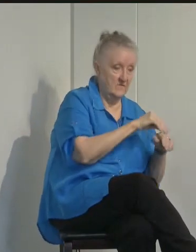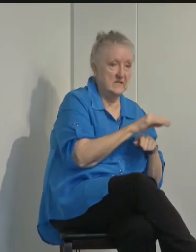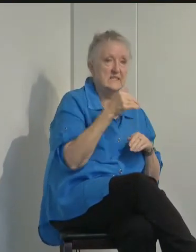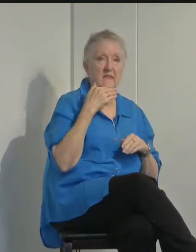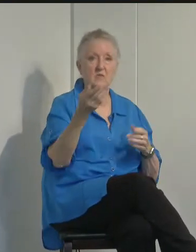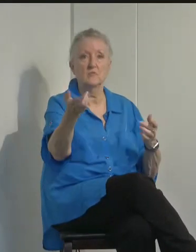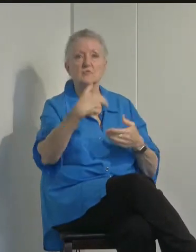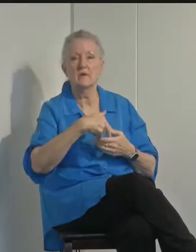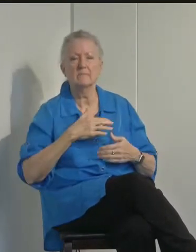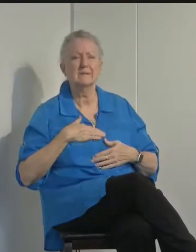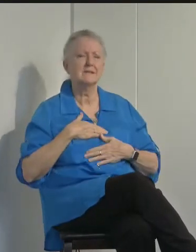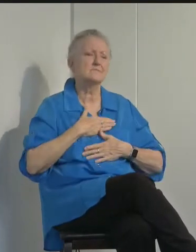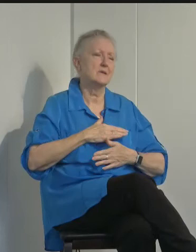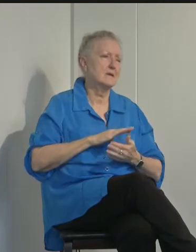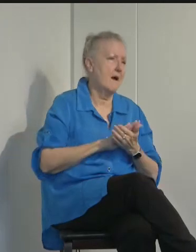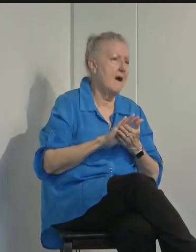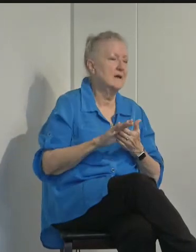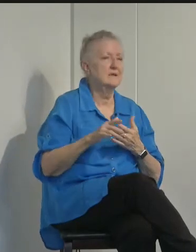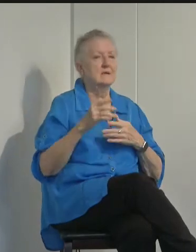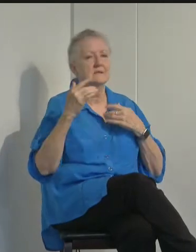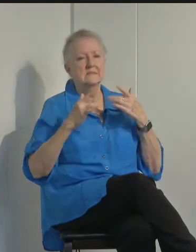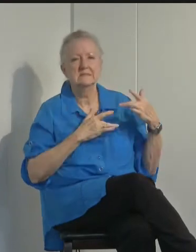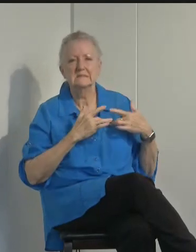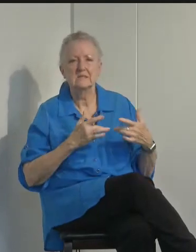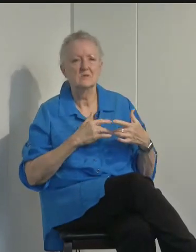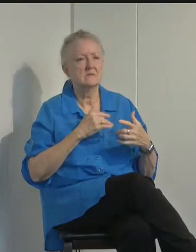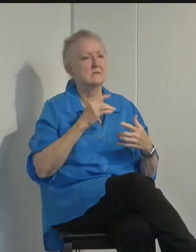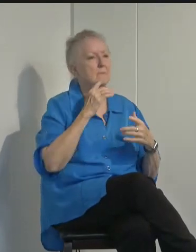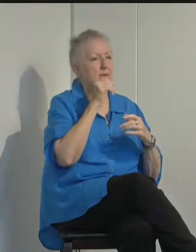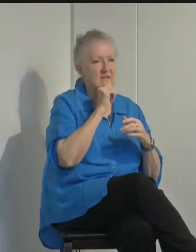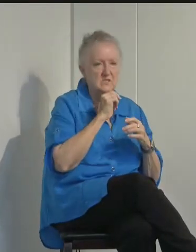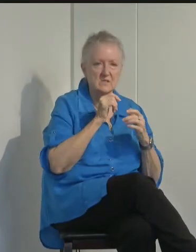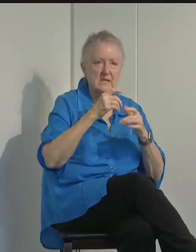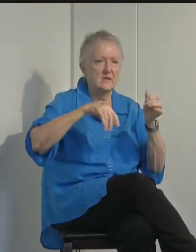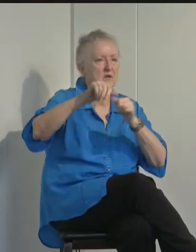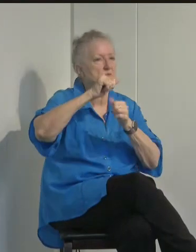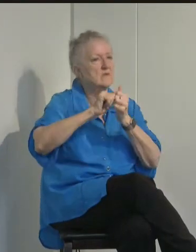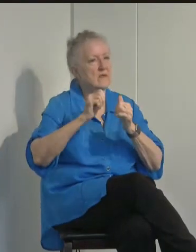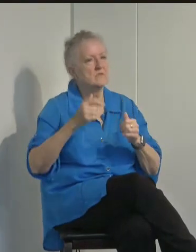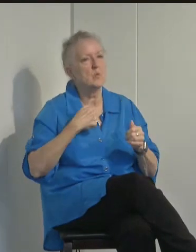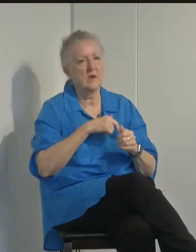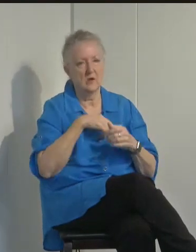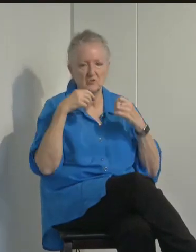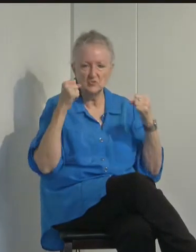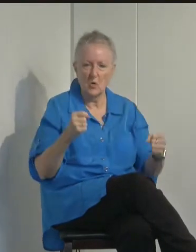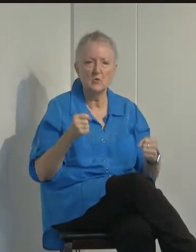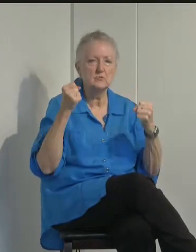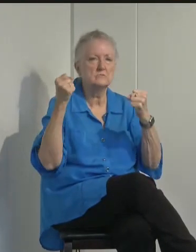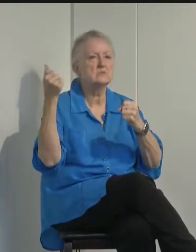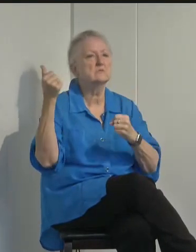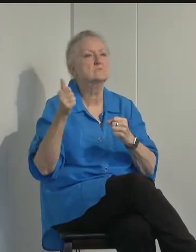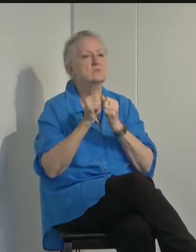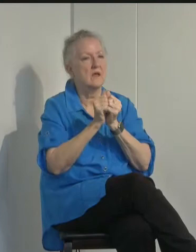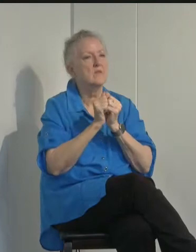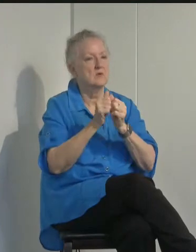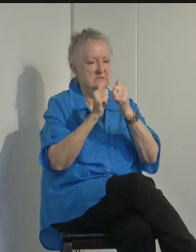Please be kind, considerate, and patient in your interactions with others. We are stronger together, safely apart. Thank you.